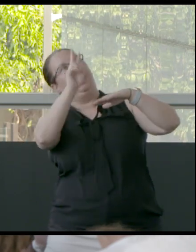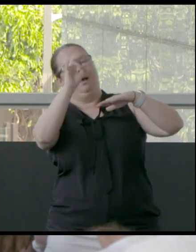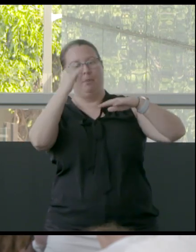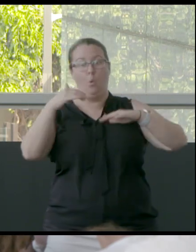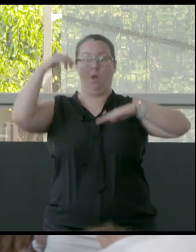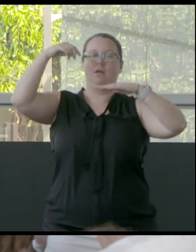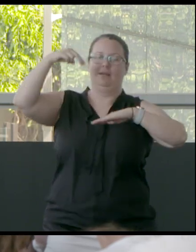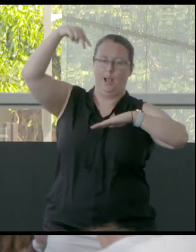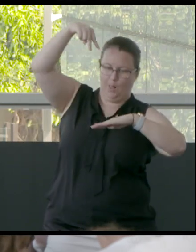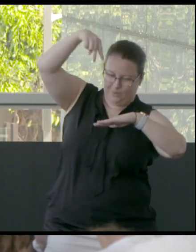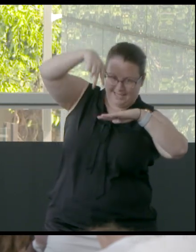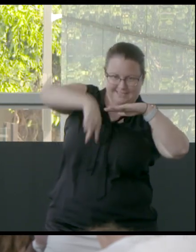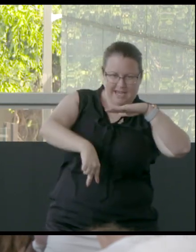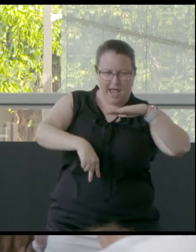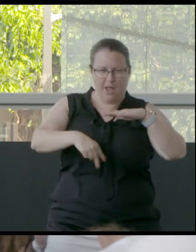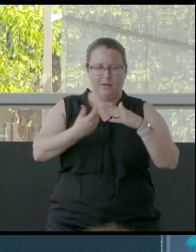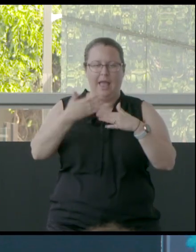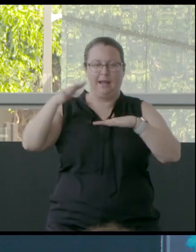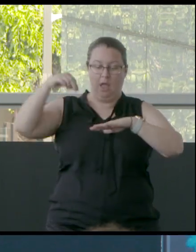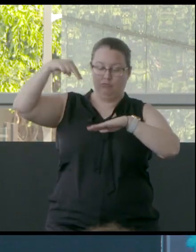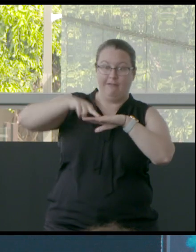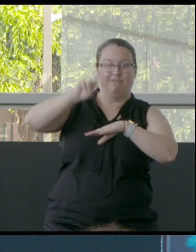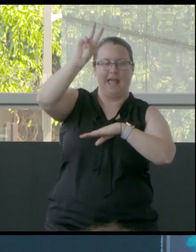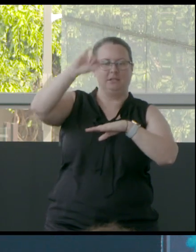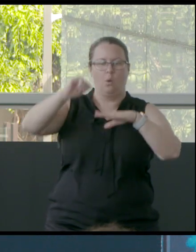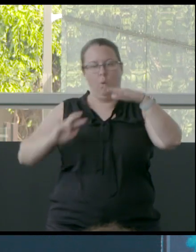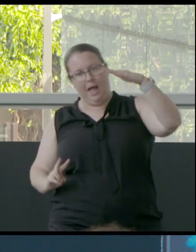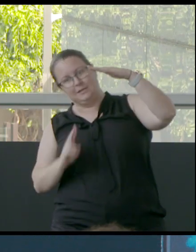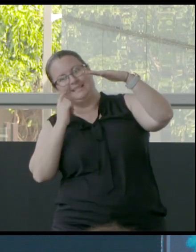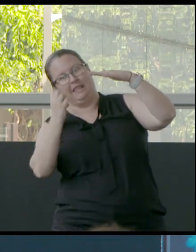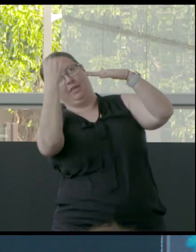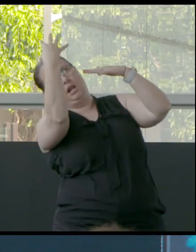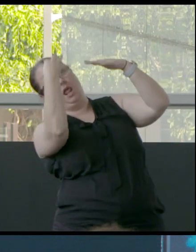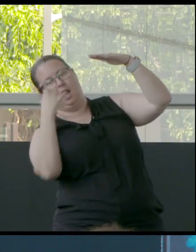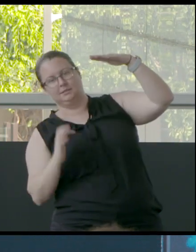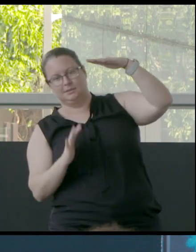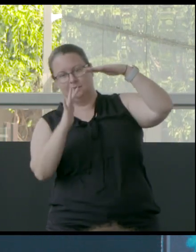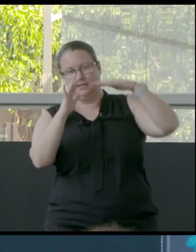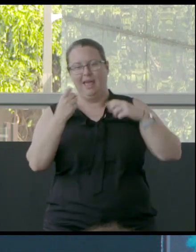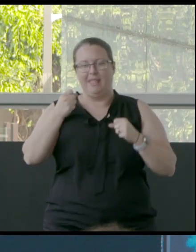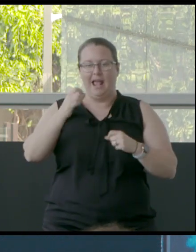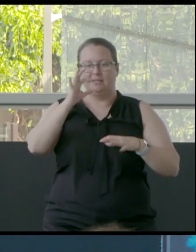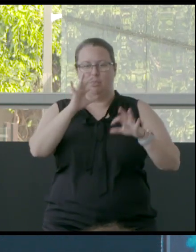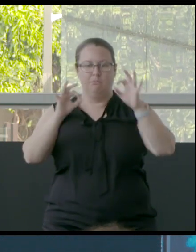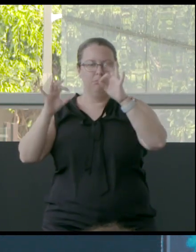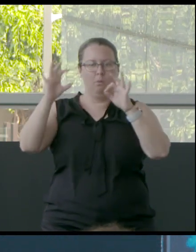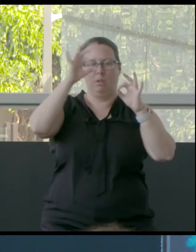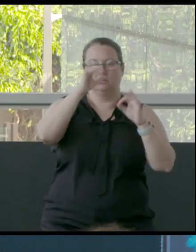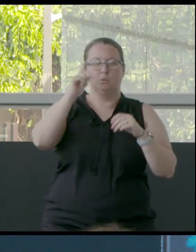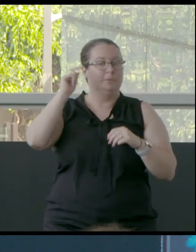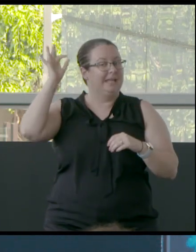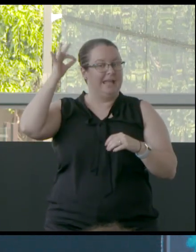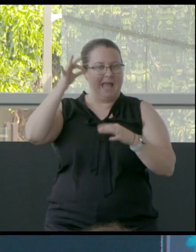down with light hitting the water reflections of it. And then it's got these forms floating through it, which could be hair string,